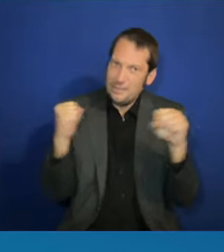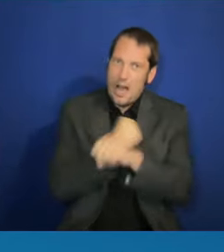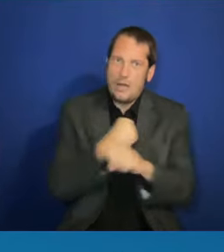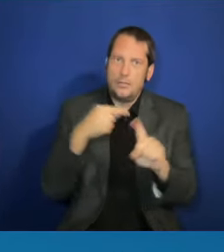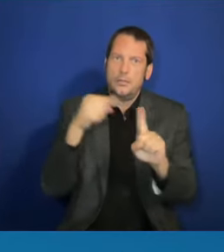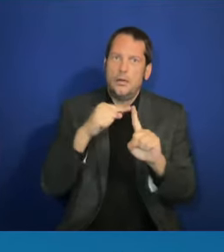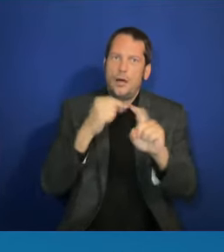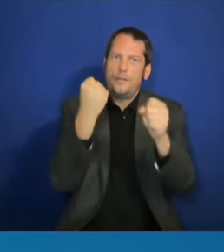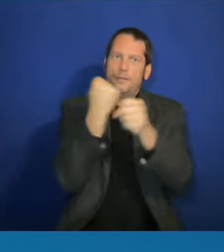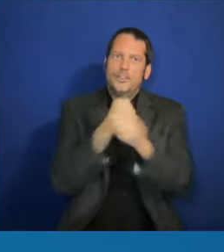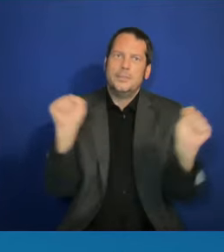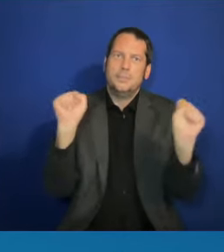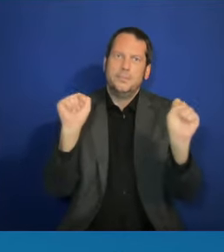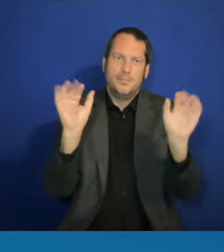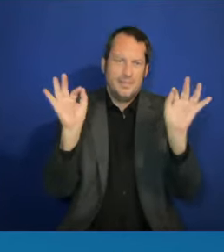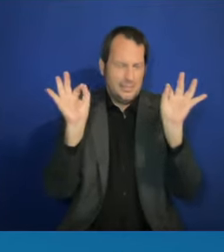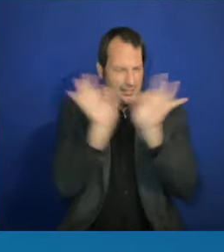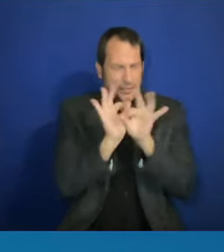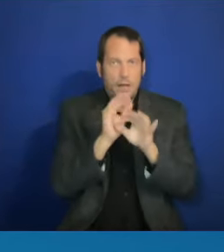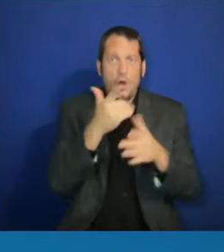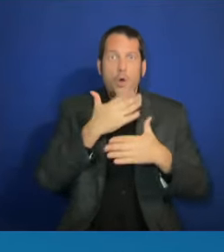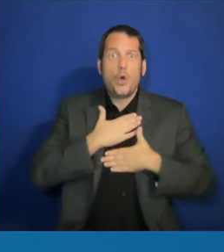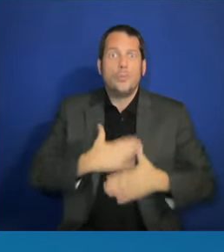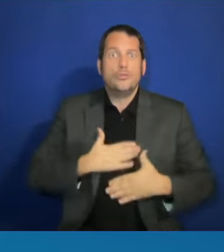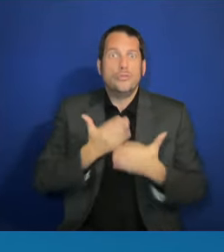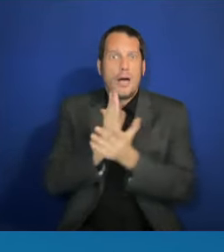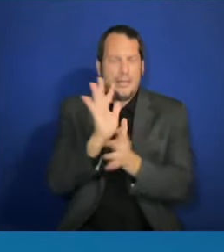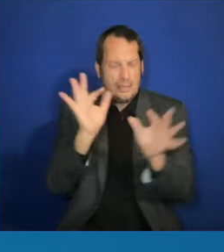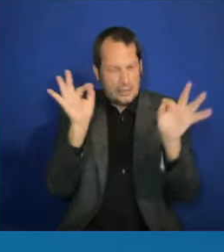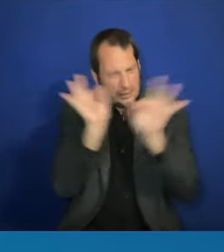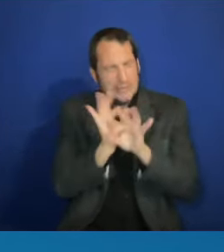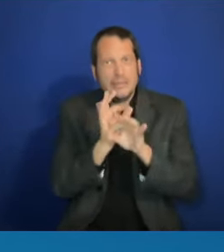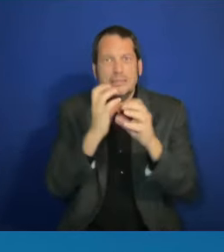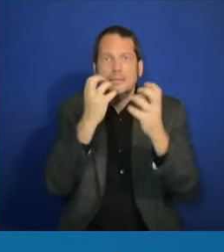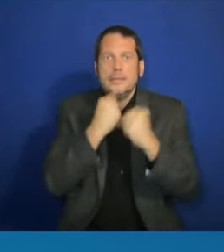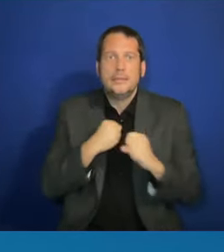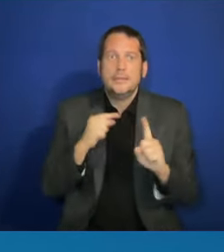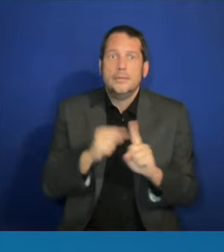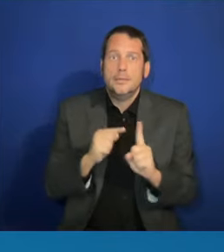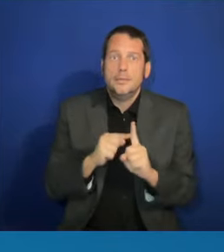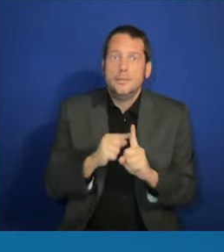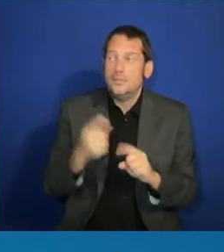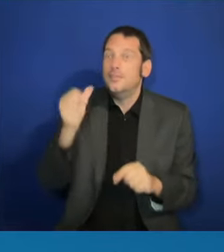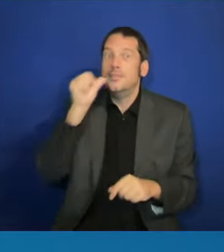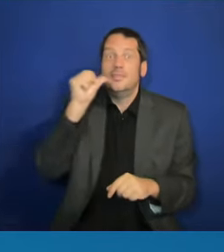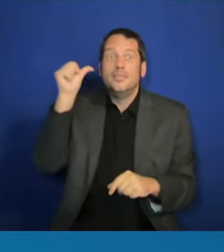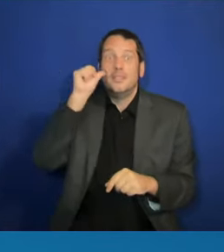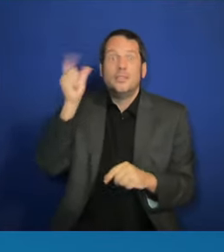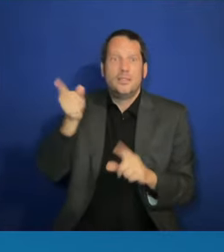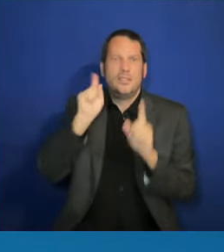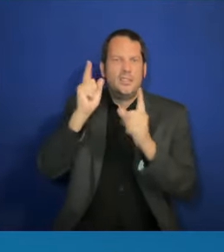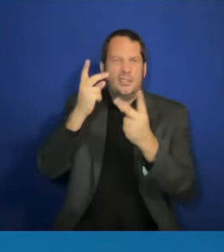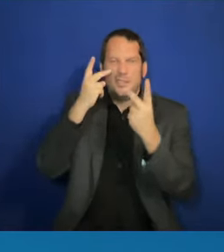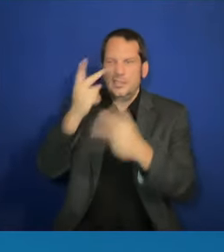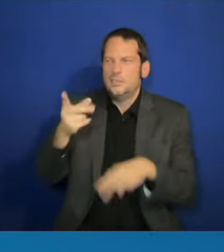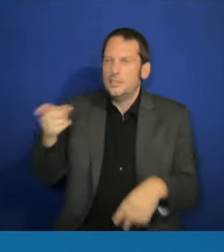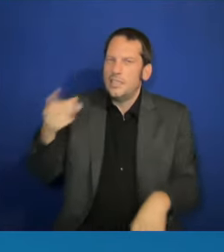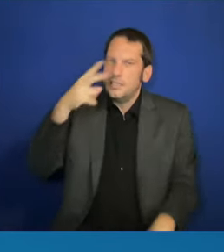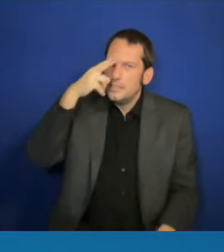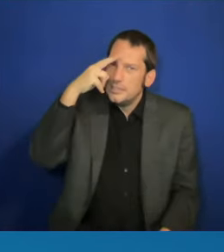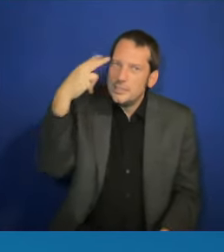she visited a Hispanic-serving institution in Reading, Pennsylvania, the Reading Area Community College.